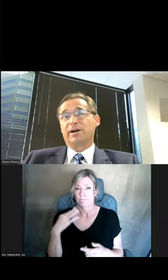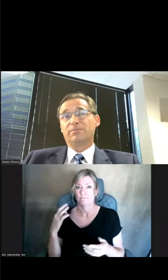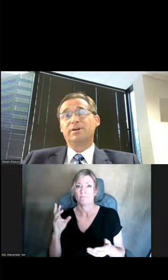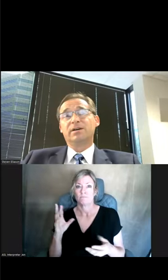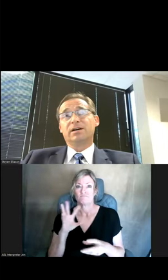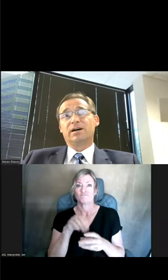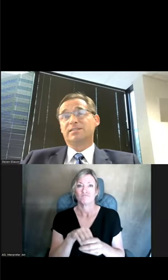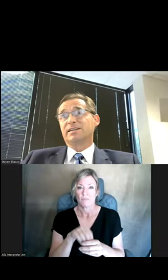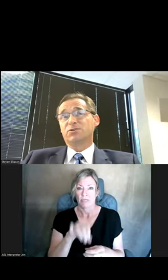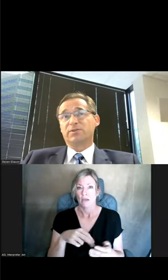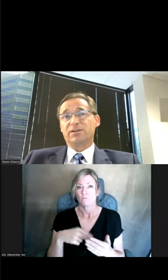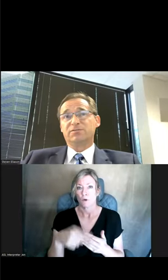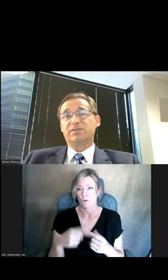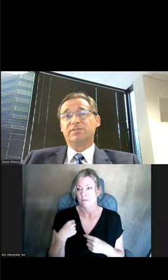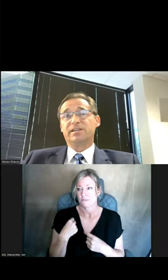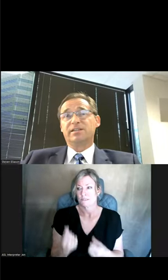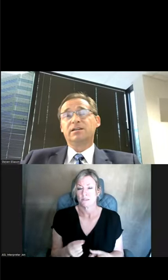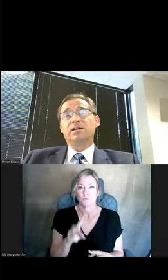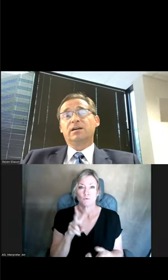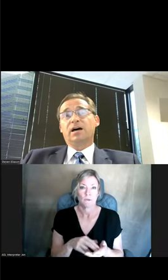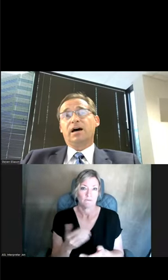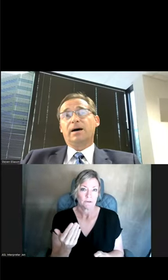program since 2015.